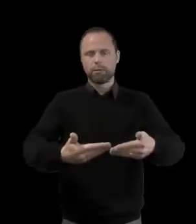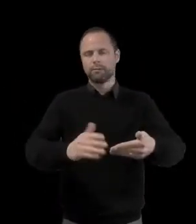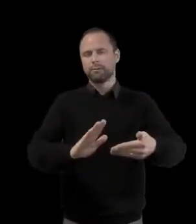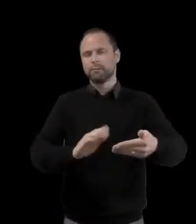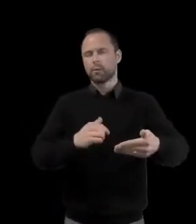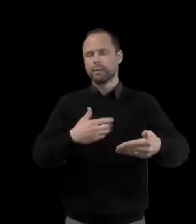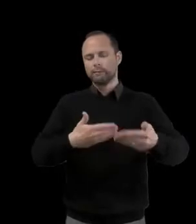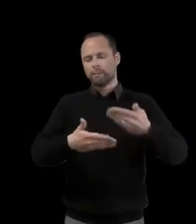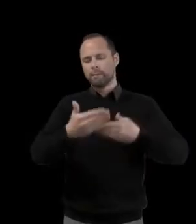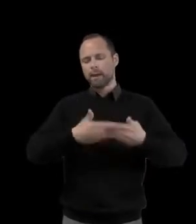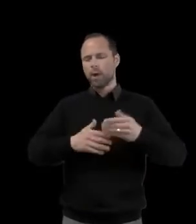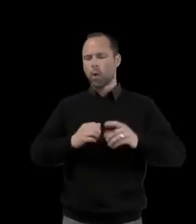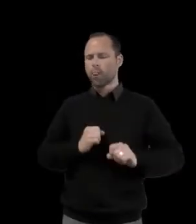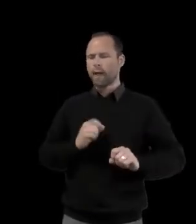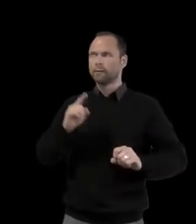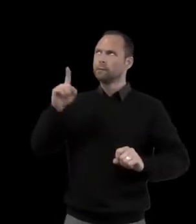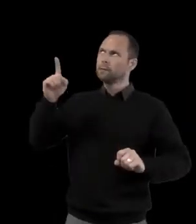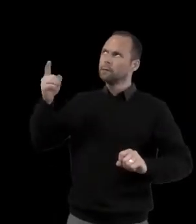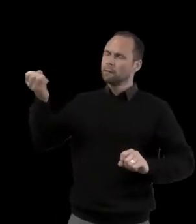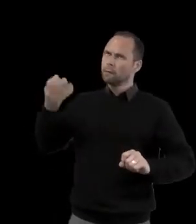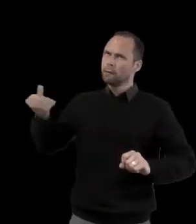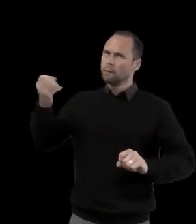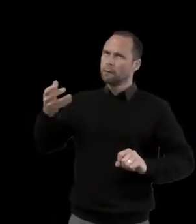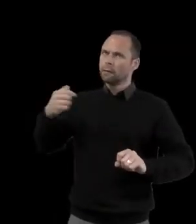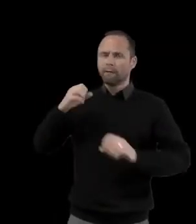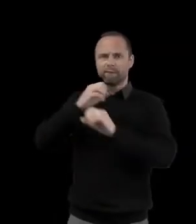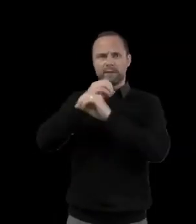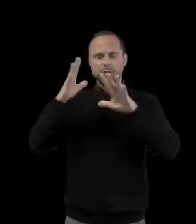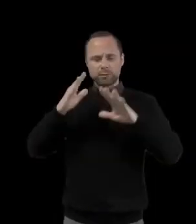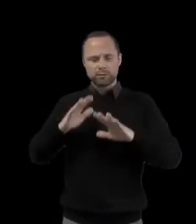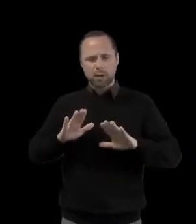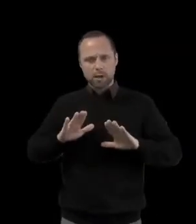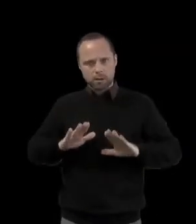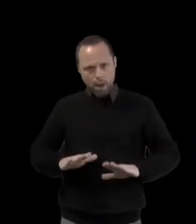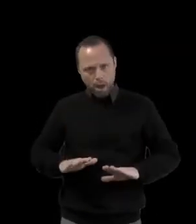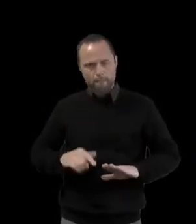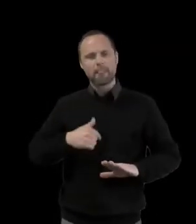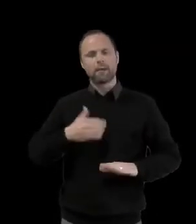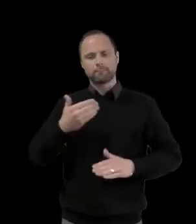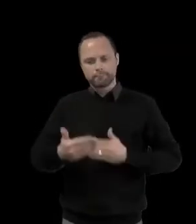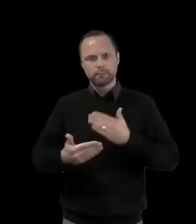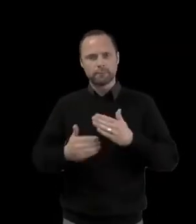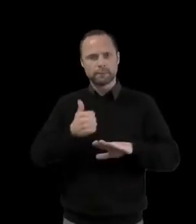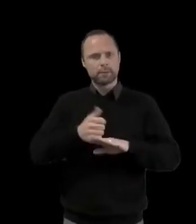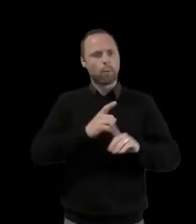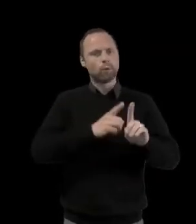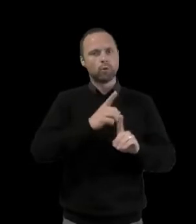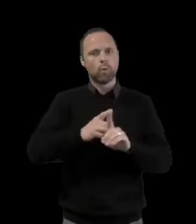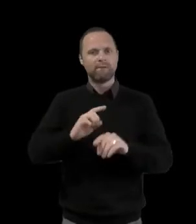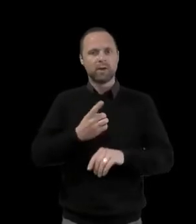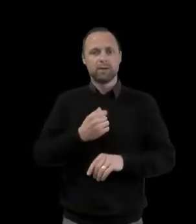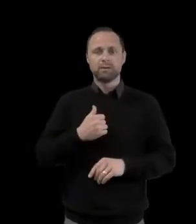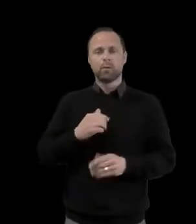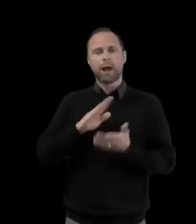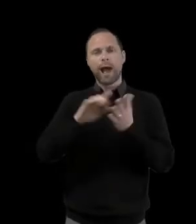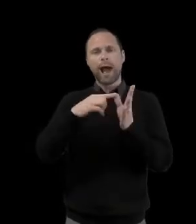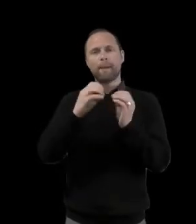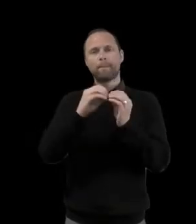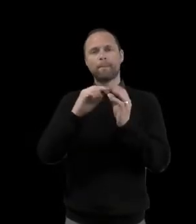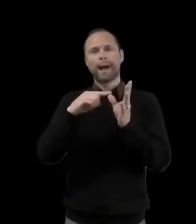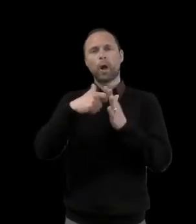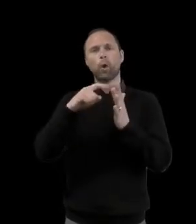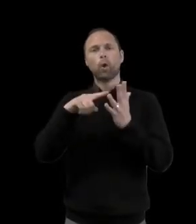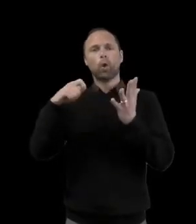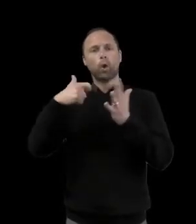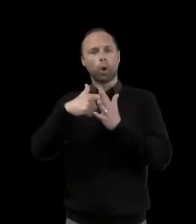go and see that vision through. And just like it says in Habakkuk, you know, the vision is born a point in time. And